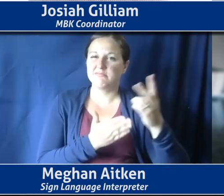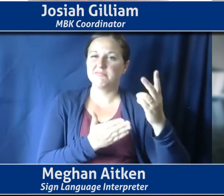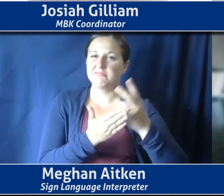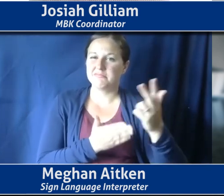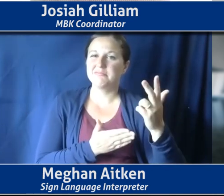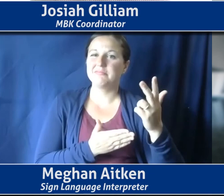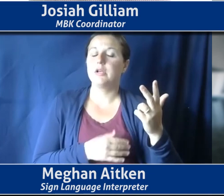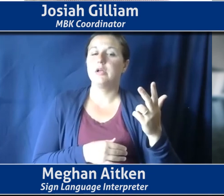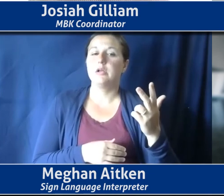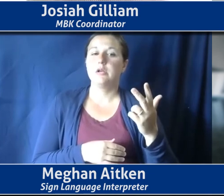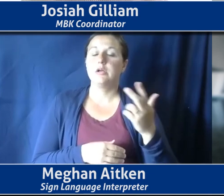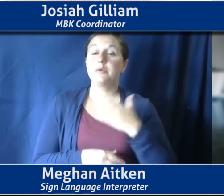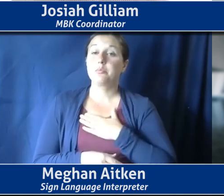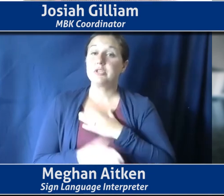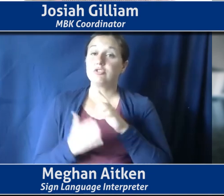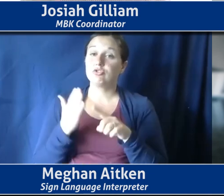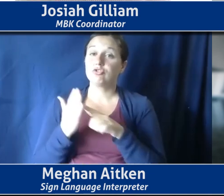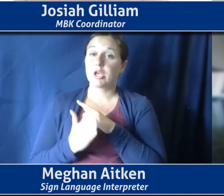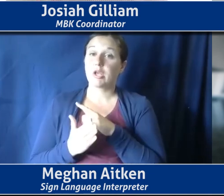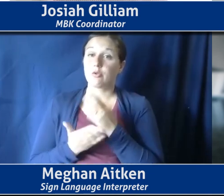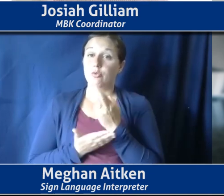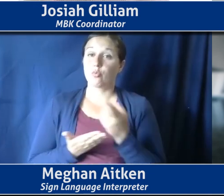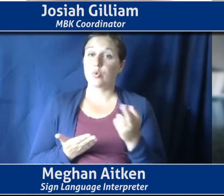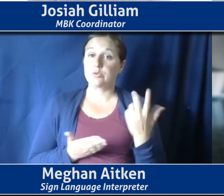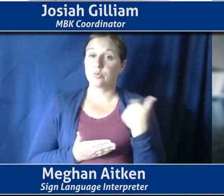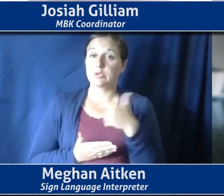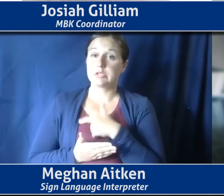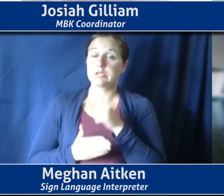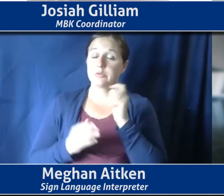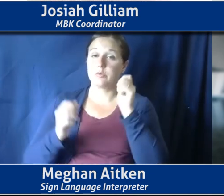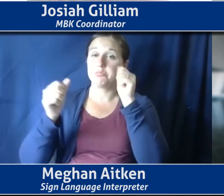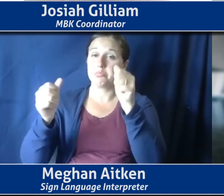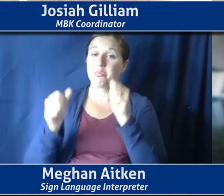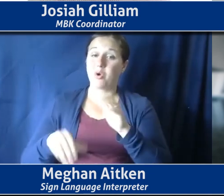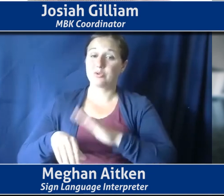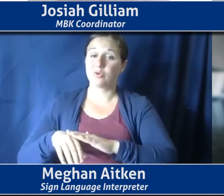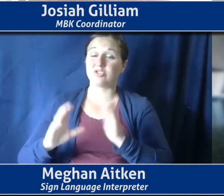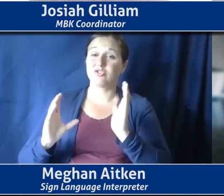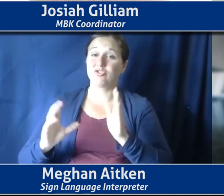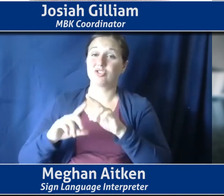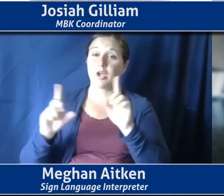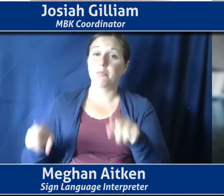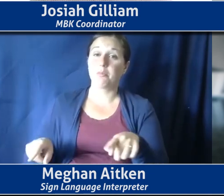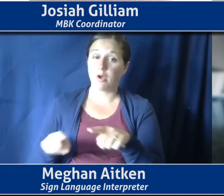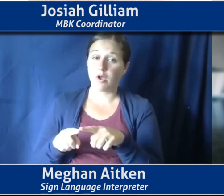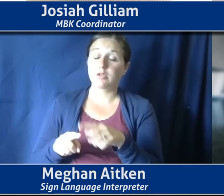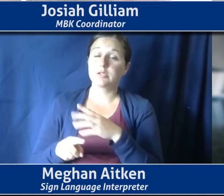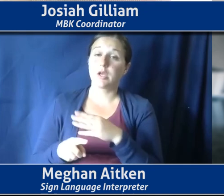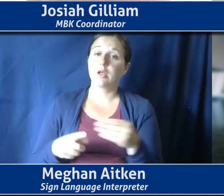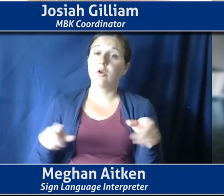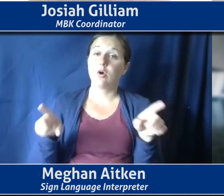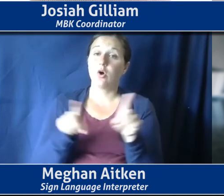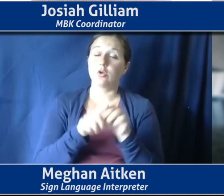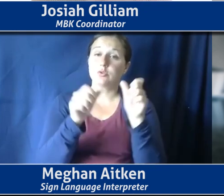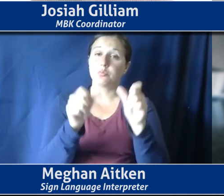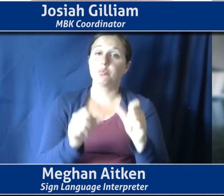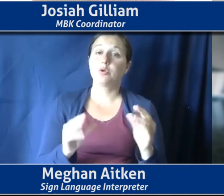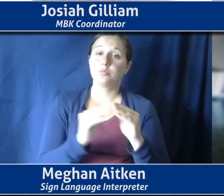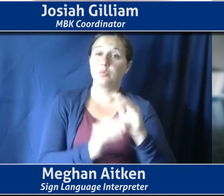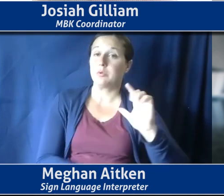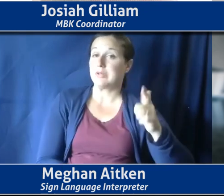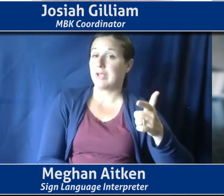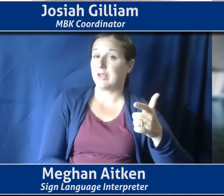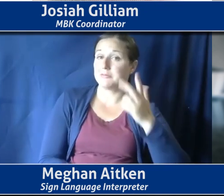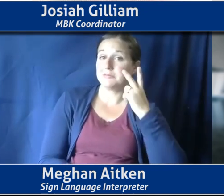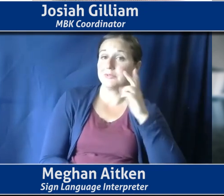in the meantime, please check out the resources that we've been posted in the chat. We'll post some more later. So folks can do deeper dives. Uh, and you can see contact information there and get